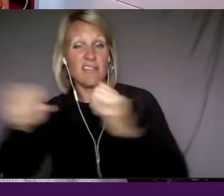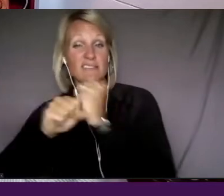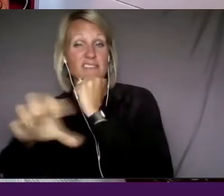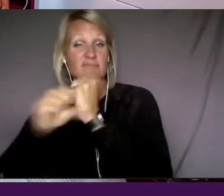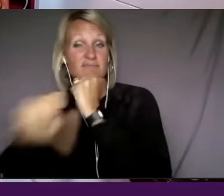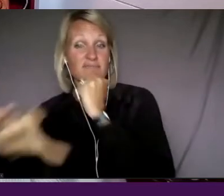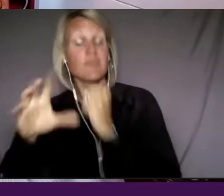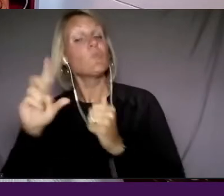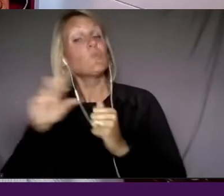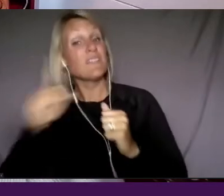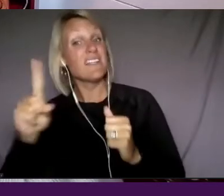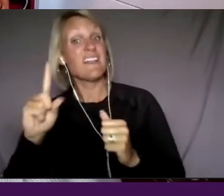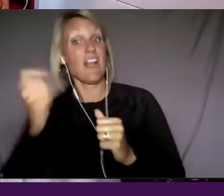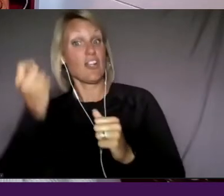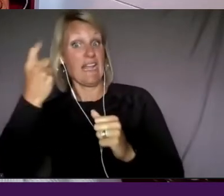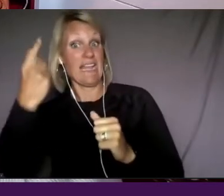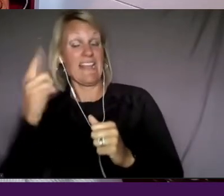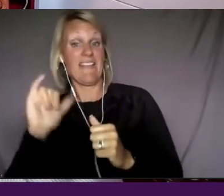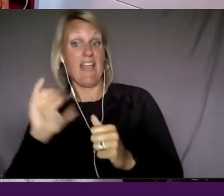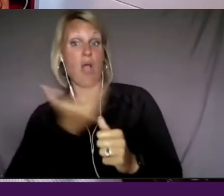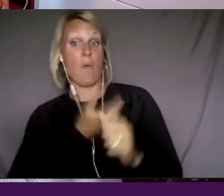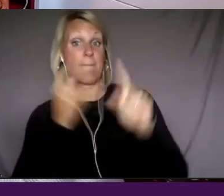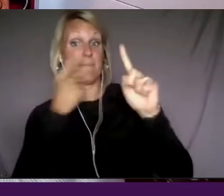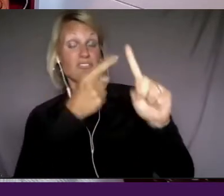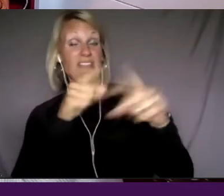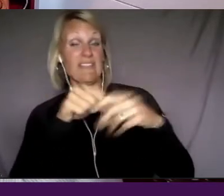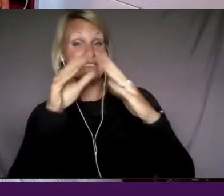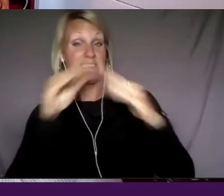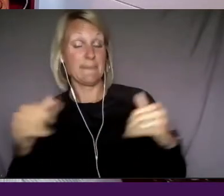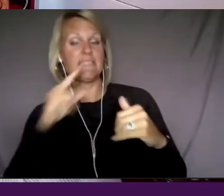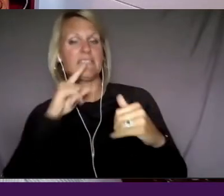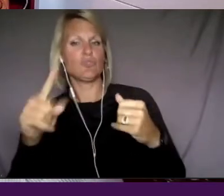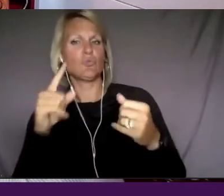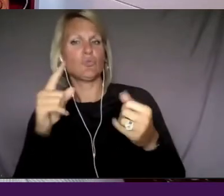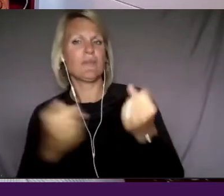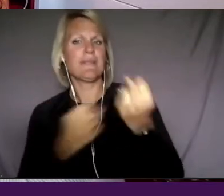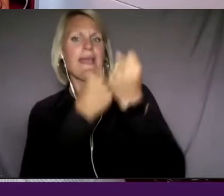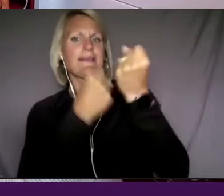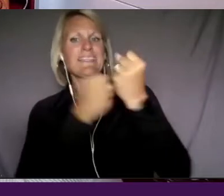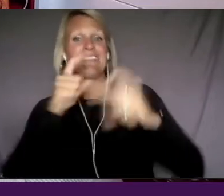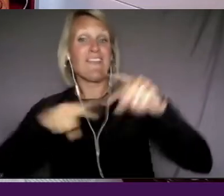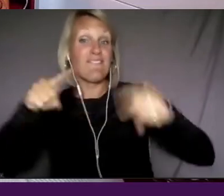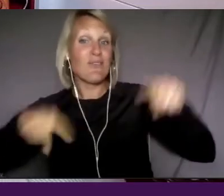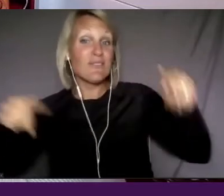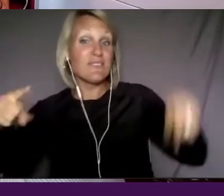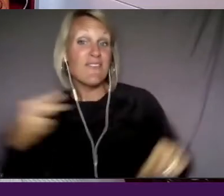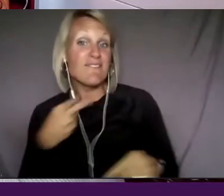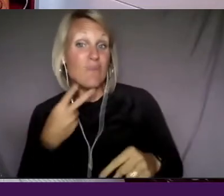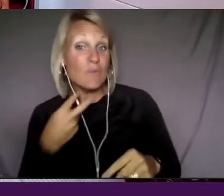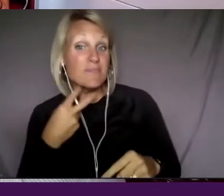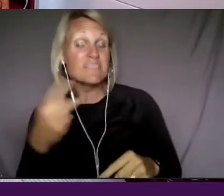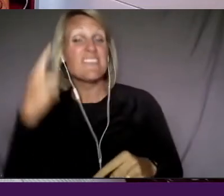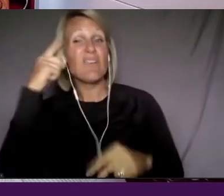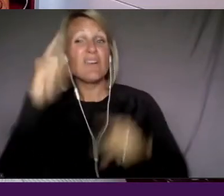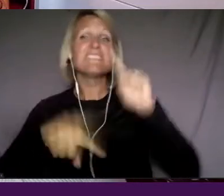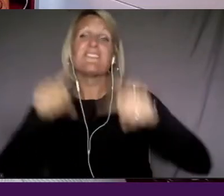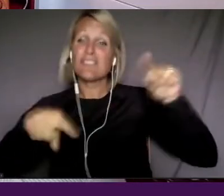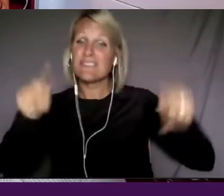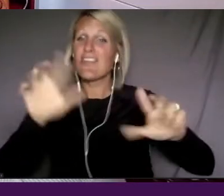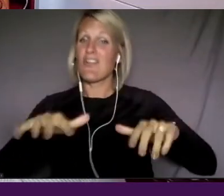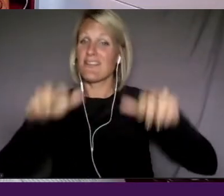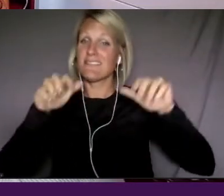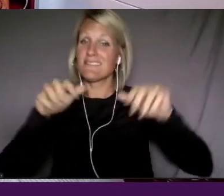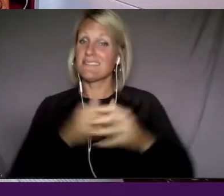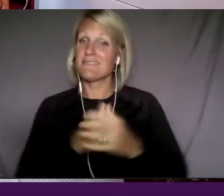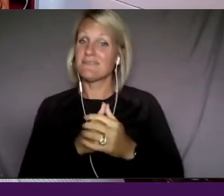our mission within the system is to enhance diverse voices for diverse audiences. Um, and